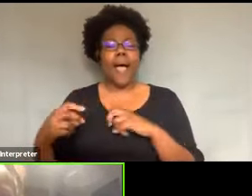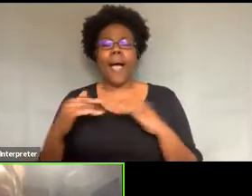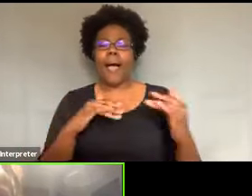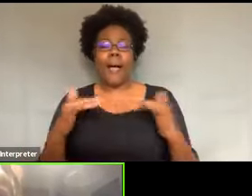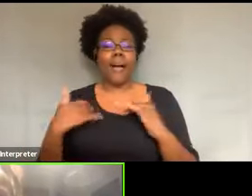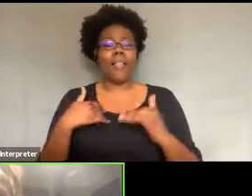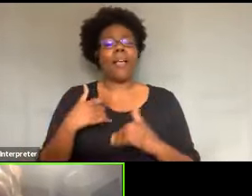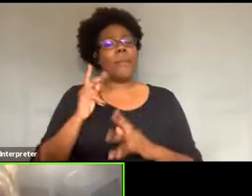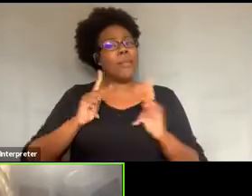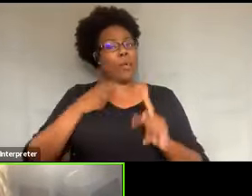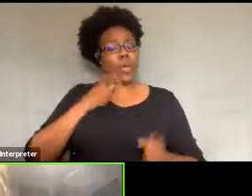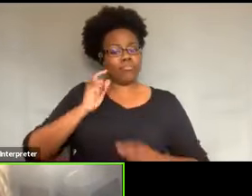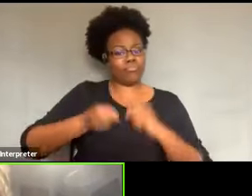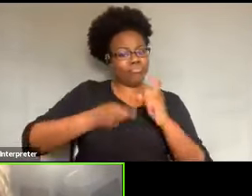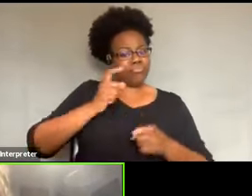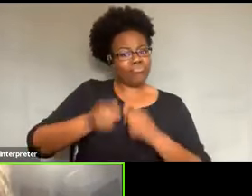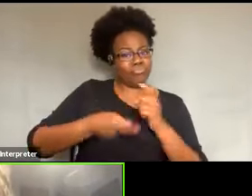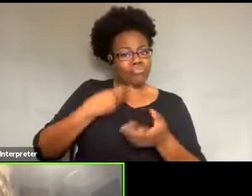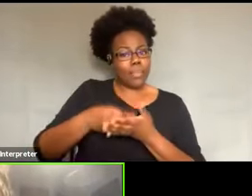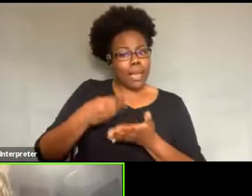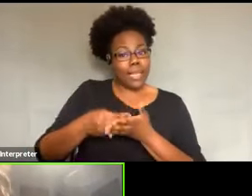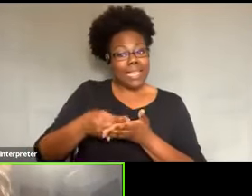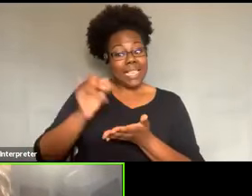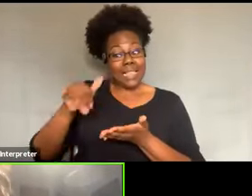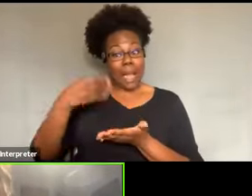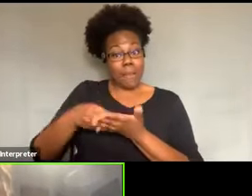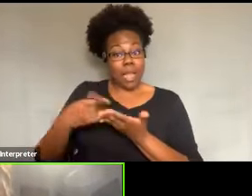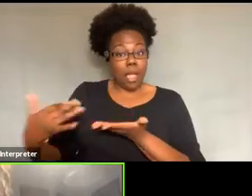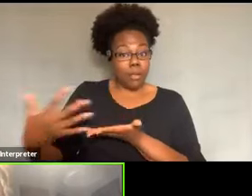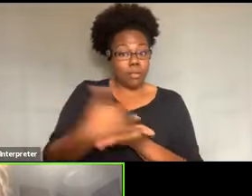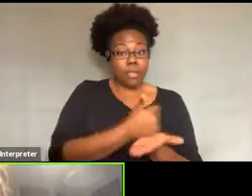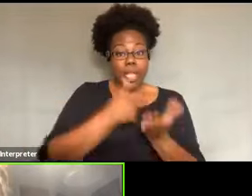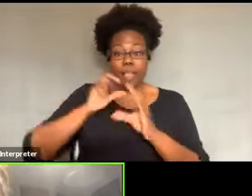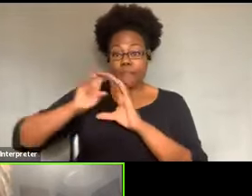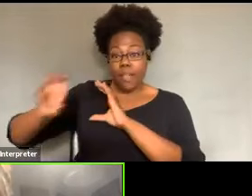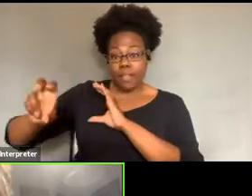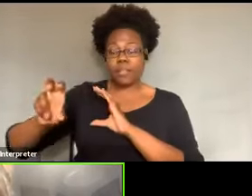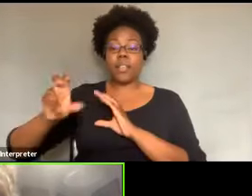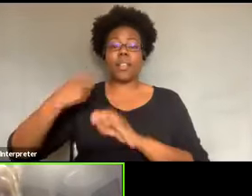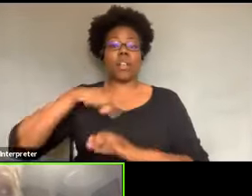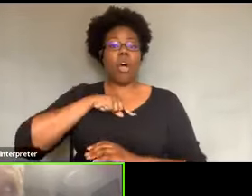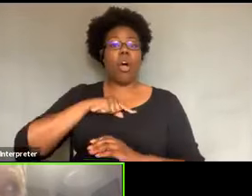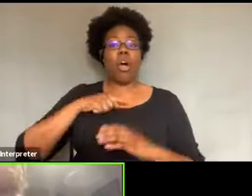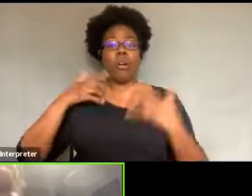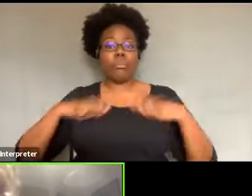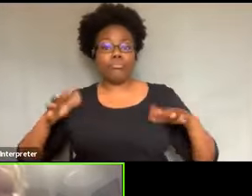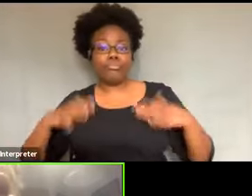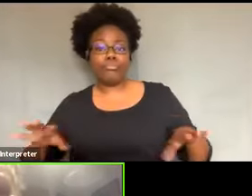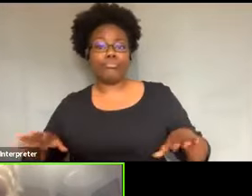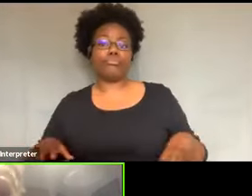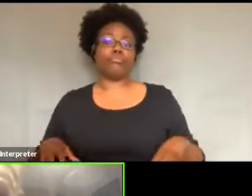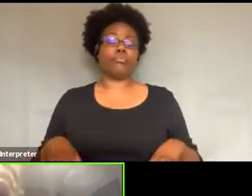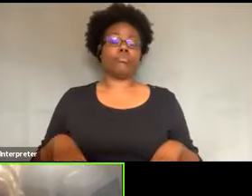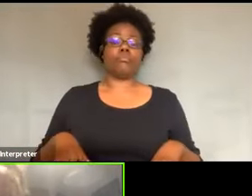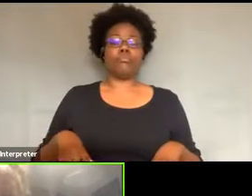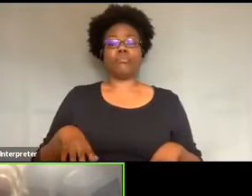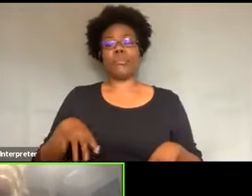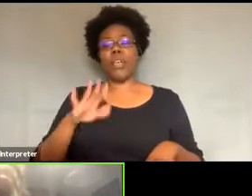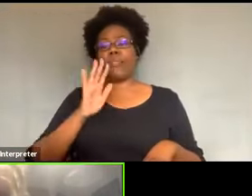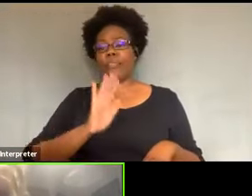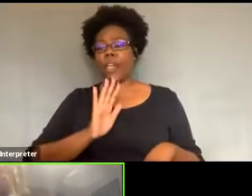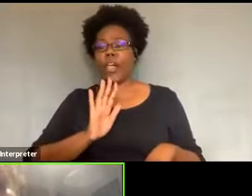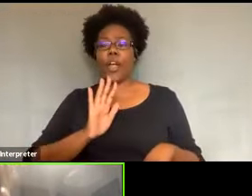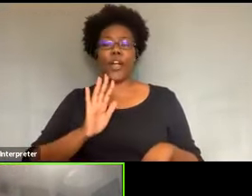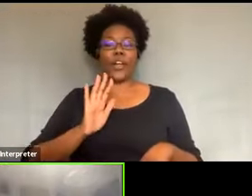to us. And I invested that in our, our, our dress, our cotton, you know, not costumes, but in their, their crew,